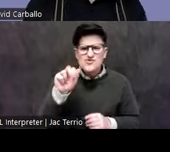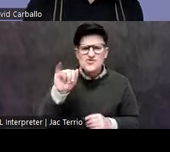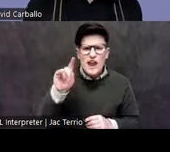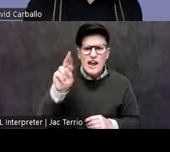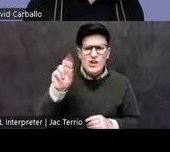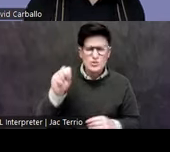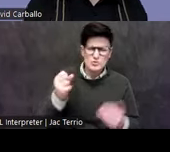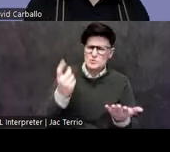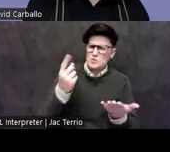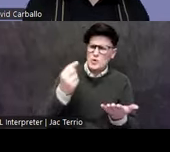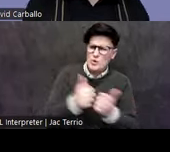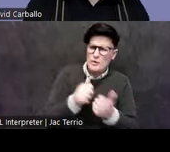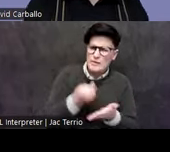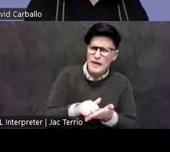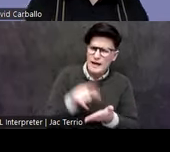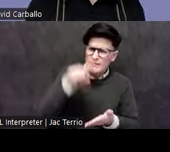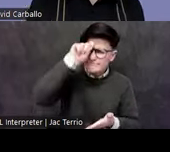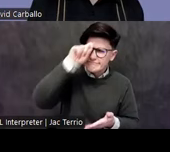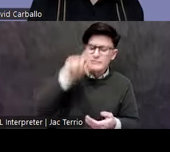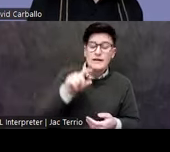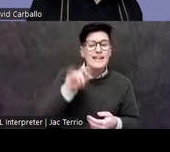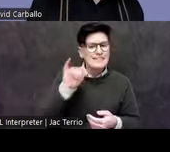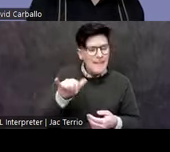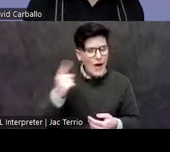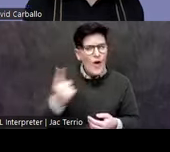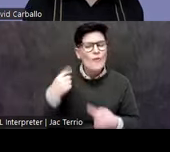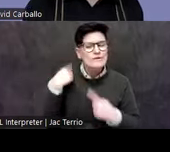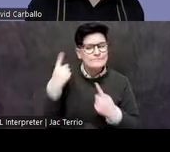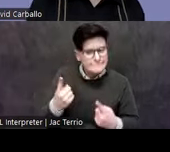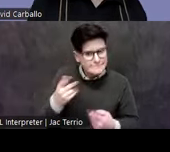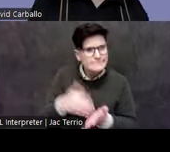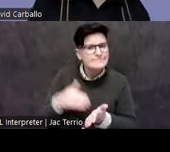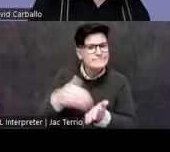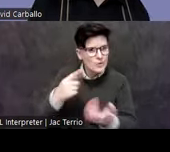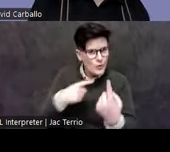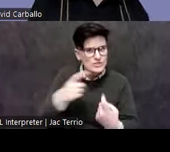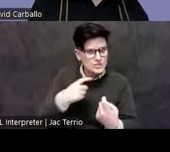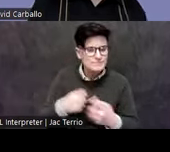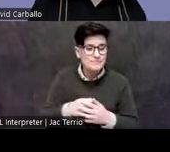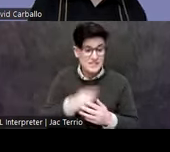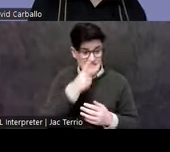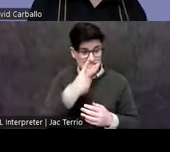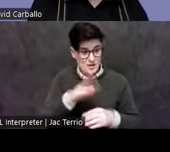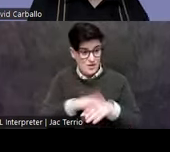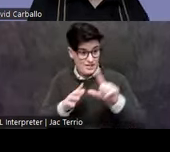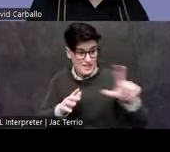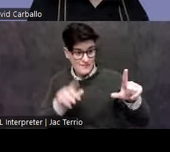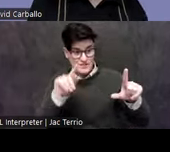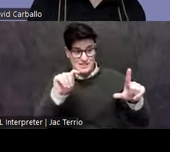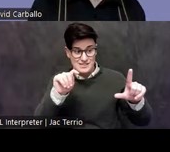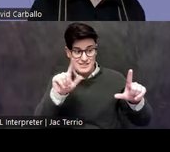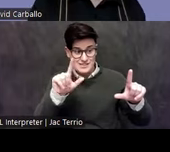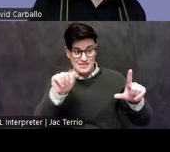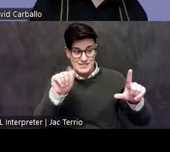the history has always been there since I first arrived in the state. If you look in this map on the left, you can see that Tlaxcala is the smallest